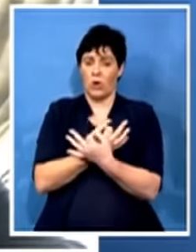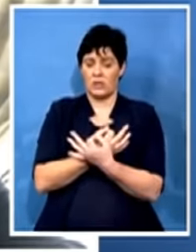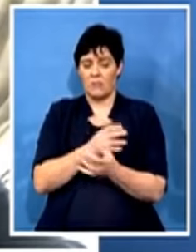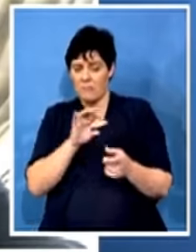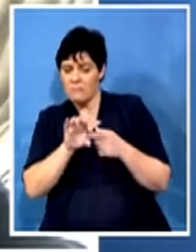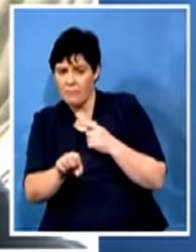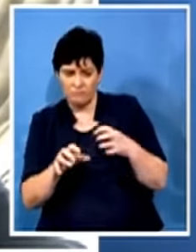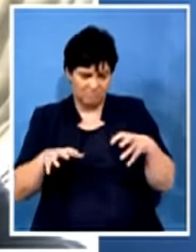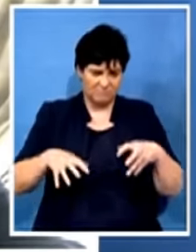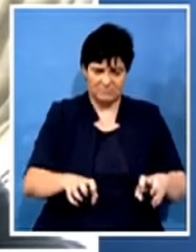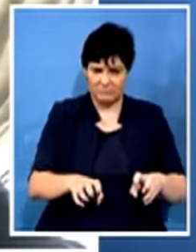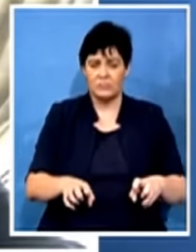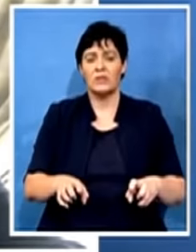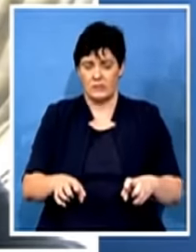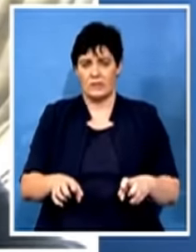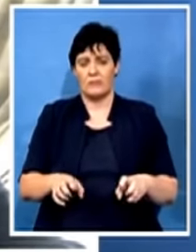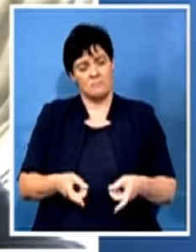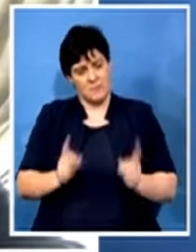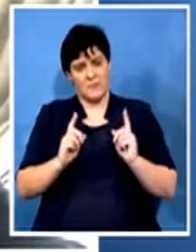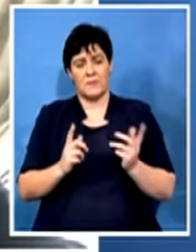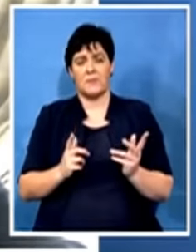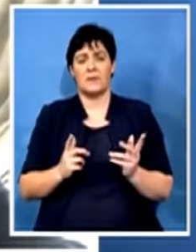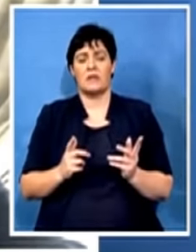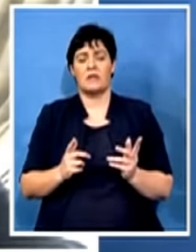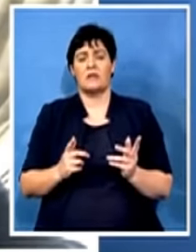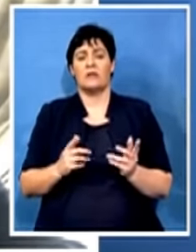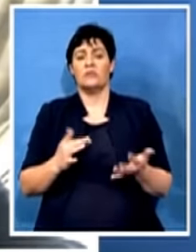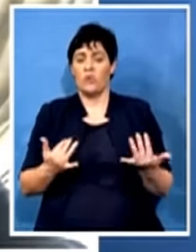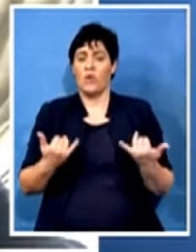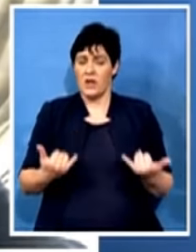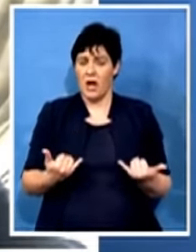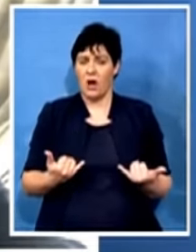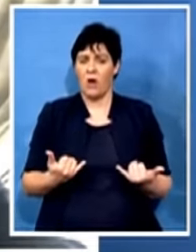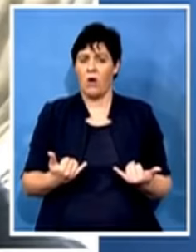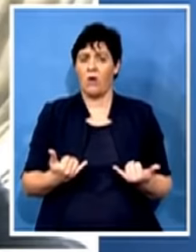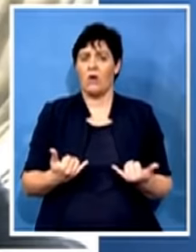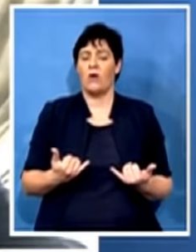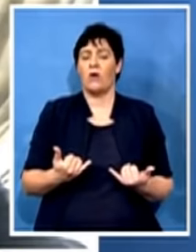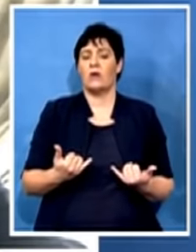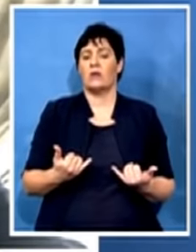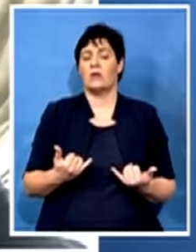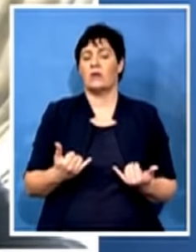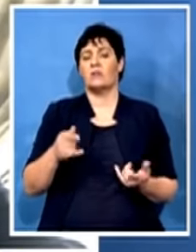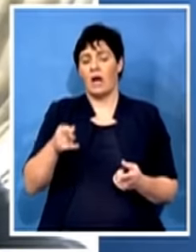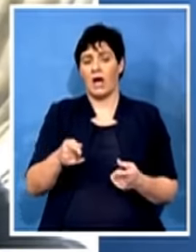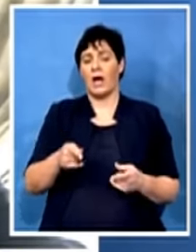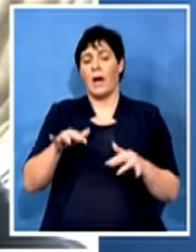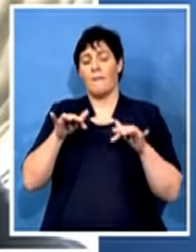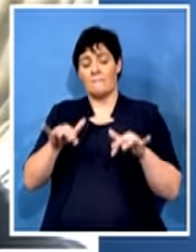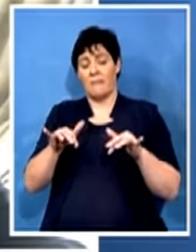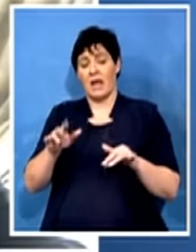And it is now up to Shamila Potoy, the National Director of Public Prosecutions and her team, to make sure that successful